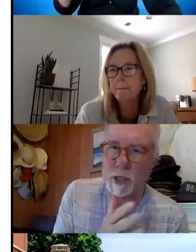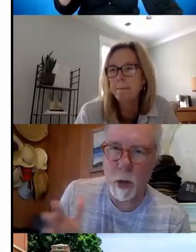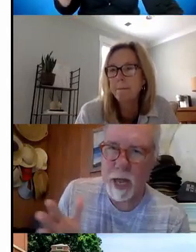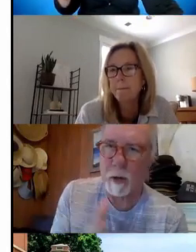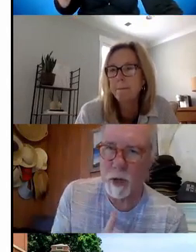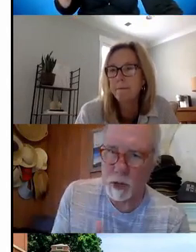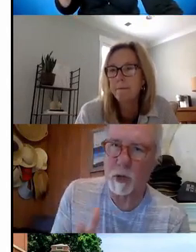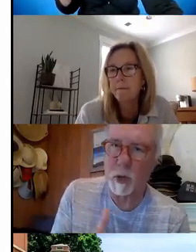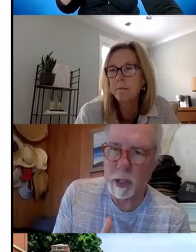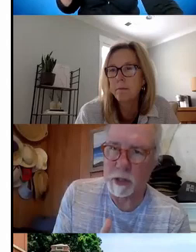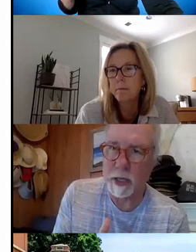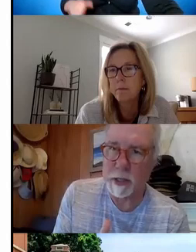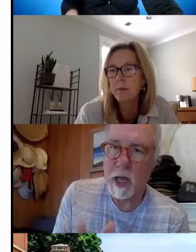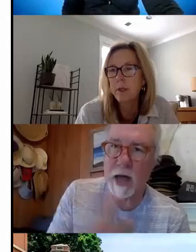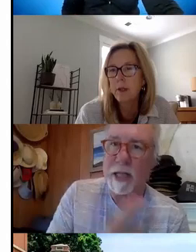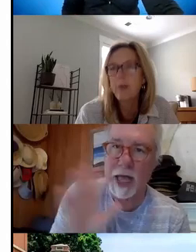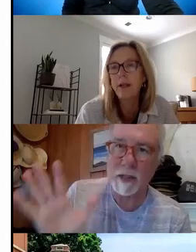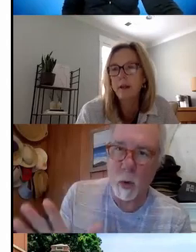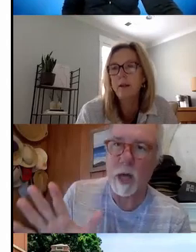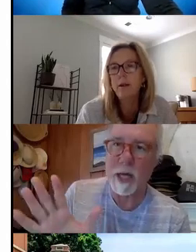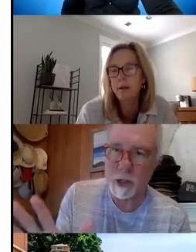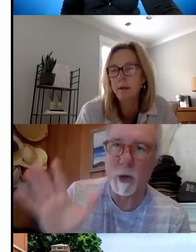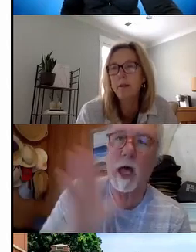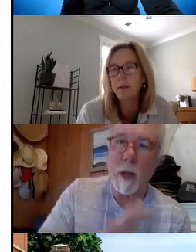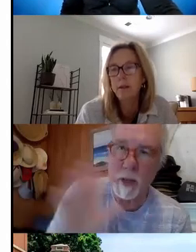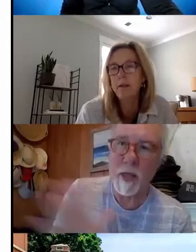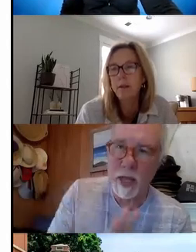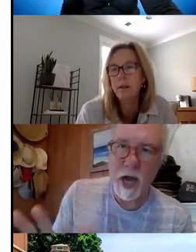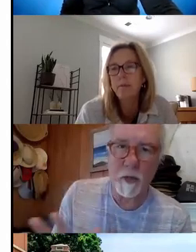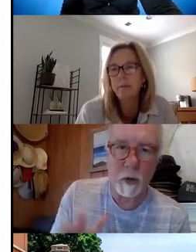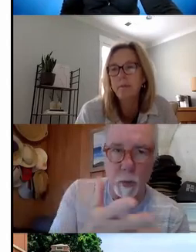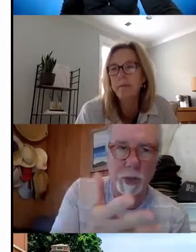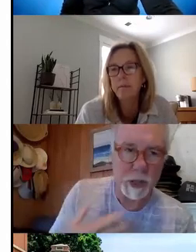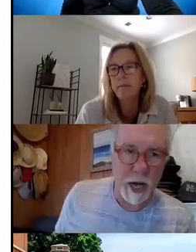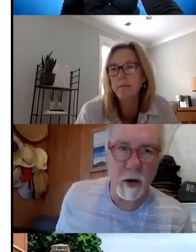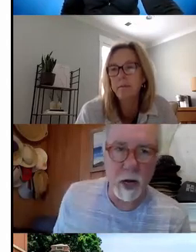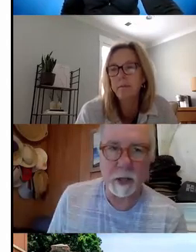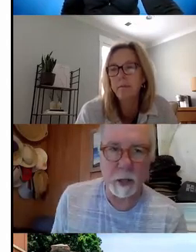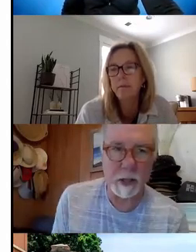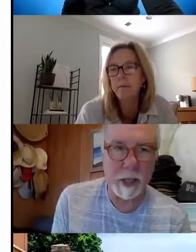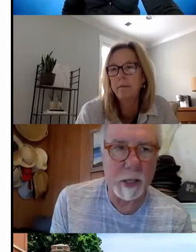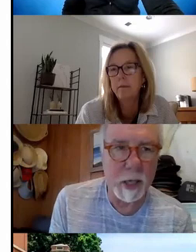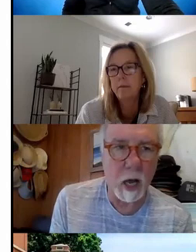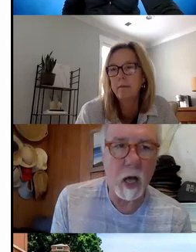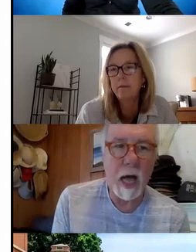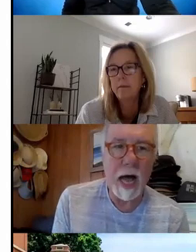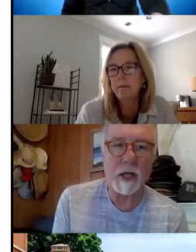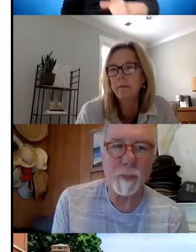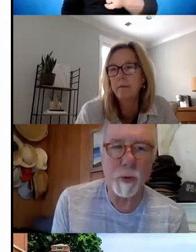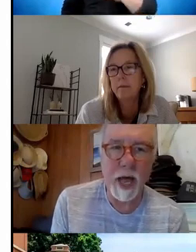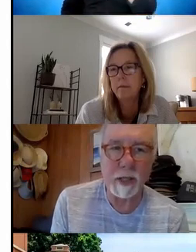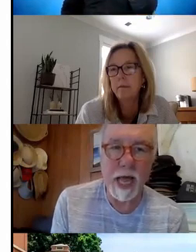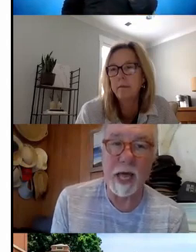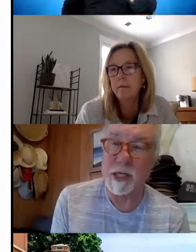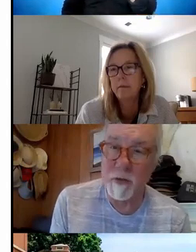-ETS and what's going on within the school districts. I think that's one issue. And then I think another, which is Erica's, is how